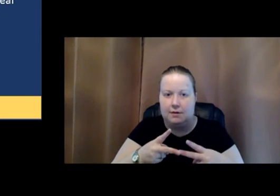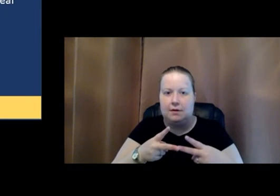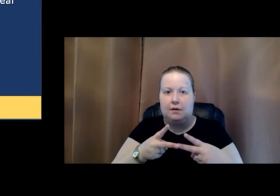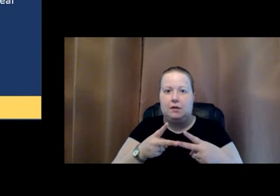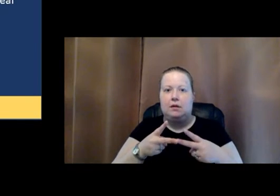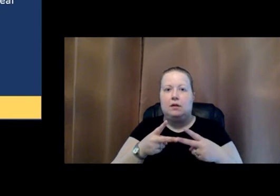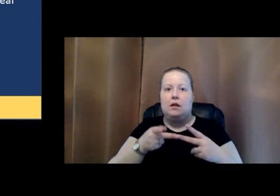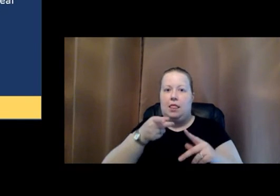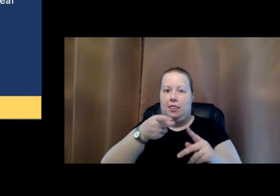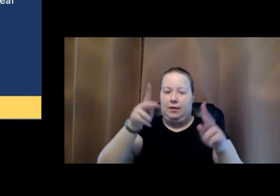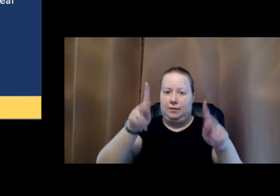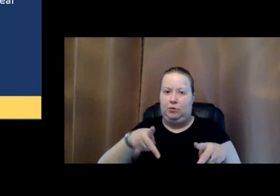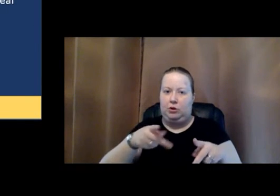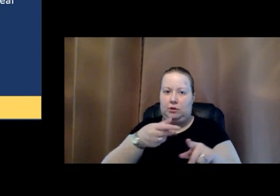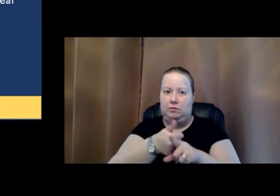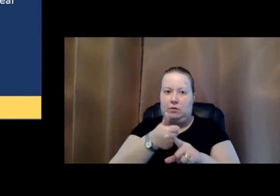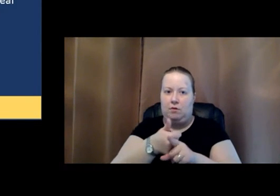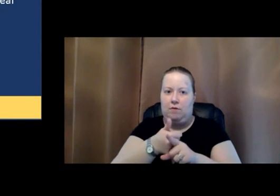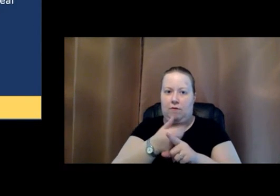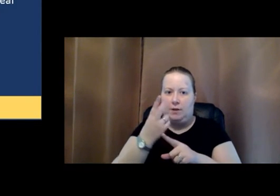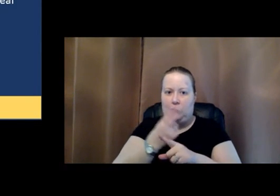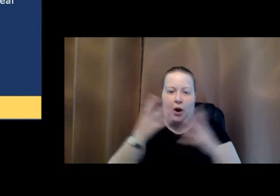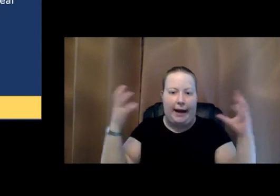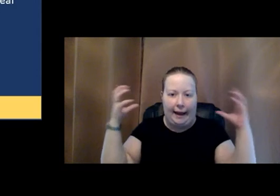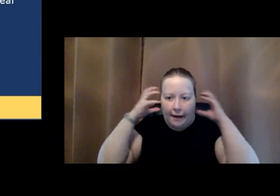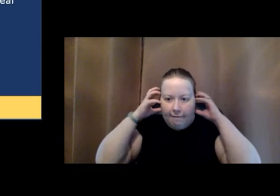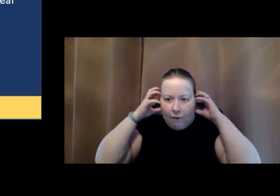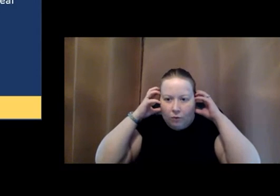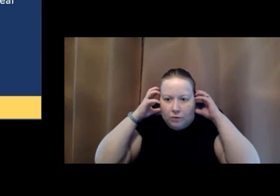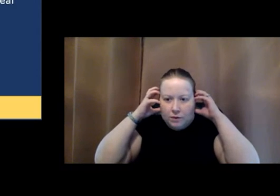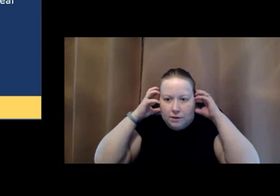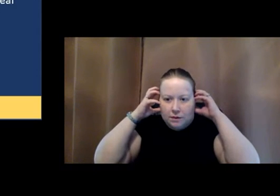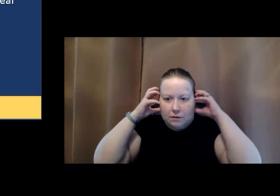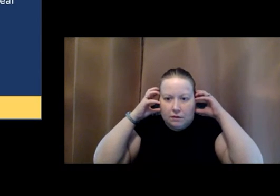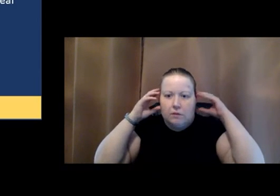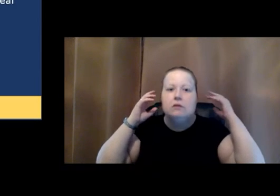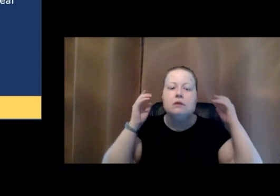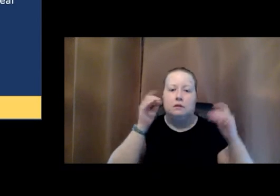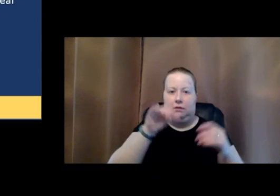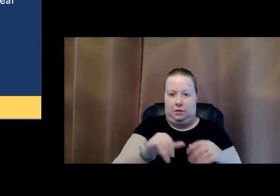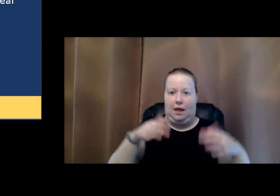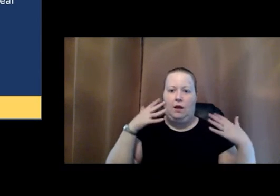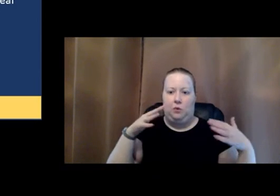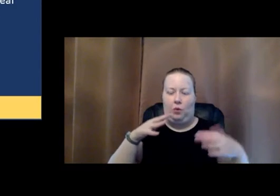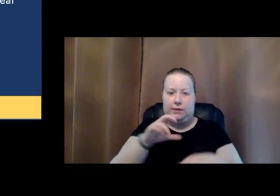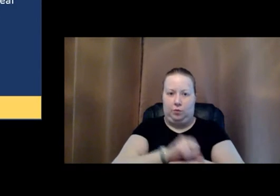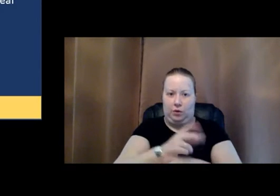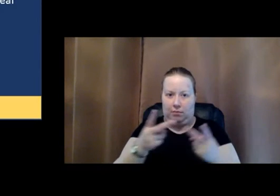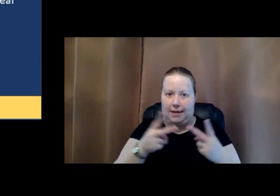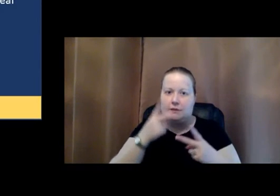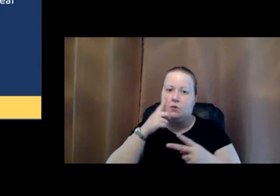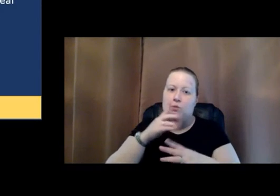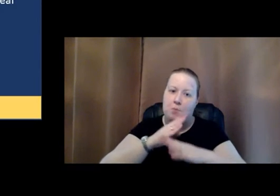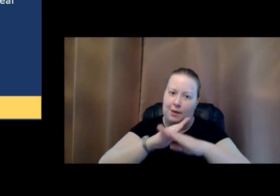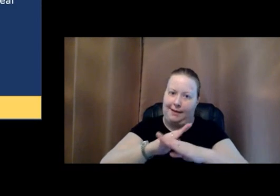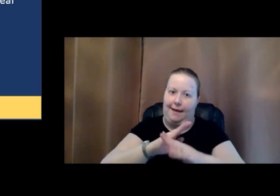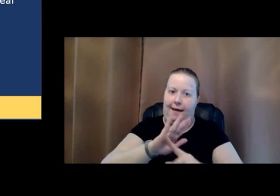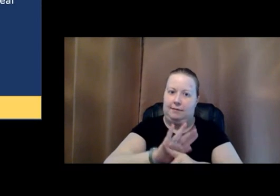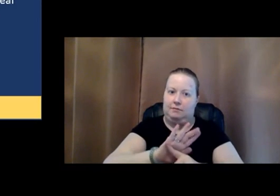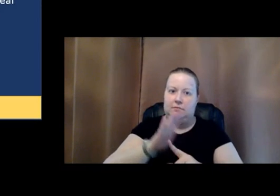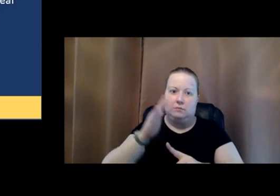is wearing headphones in that noisy workplace to protect their ears.